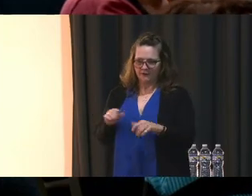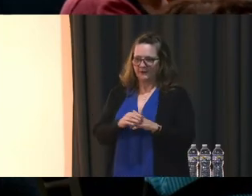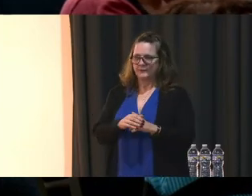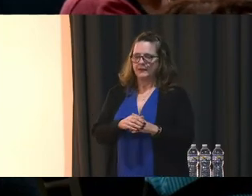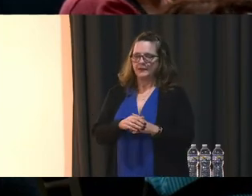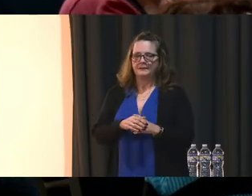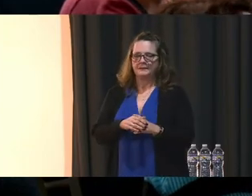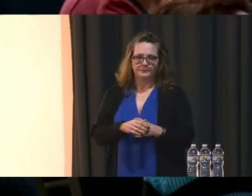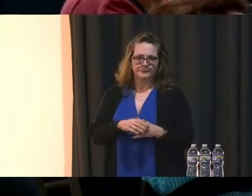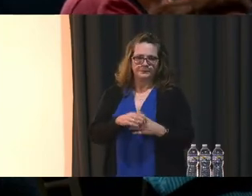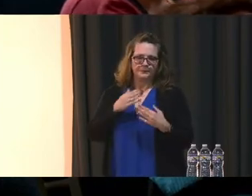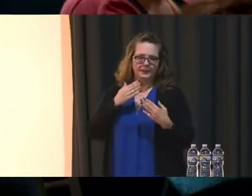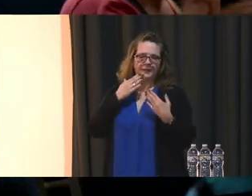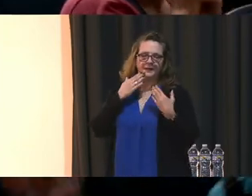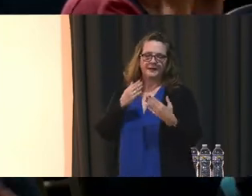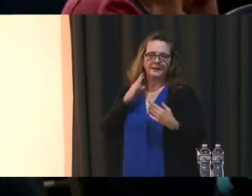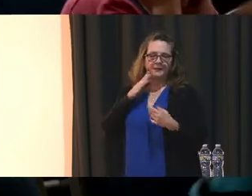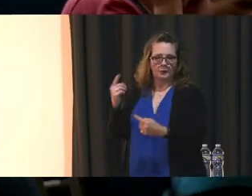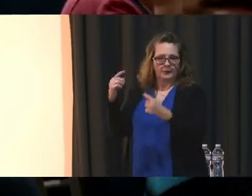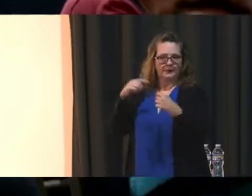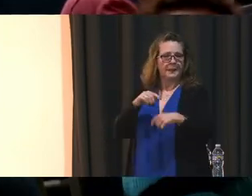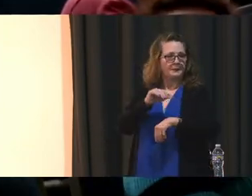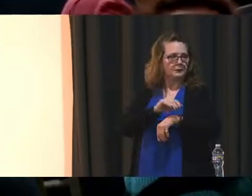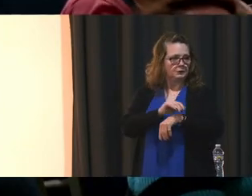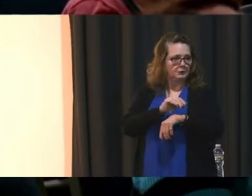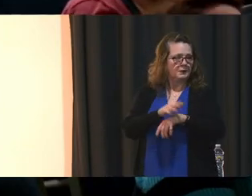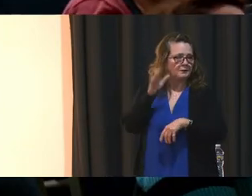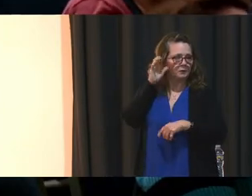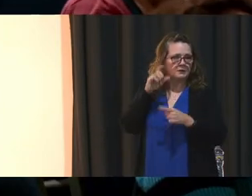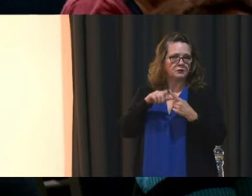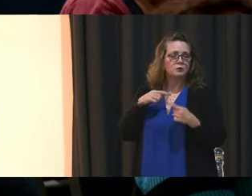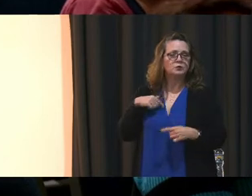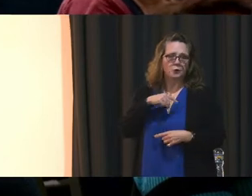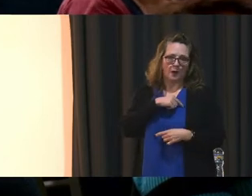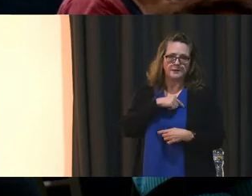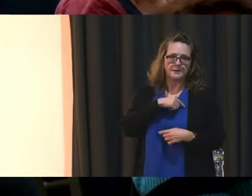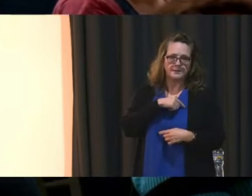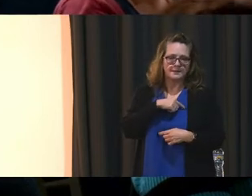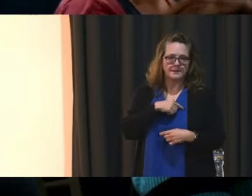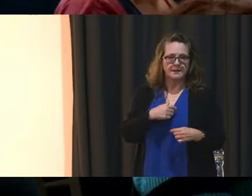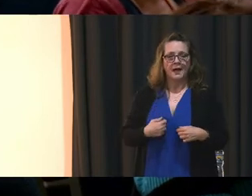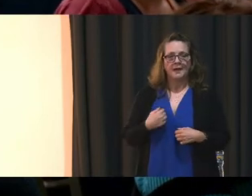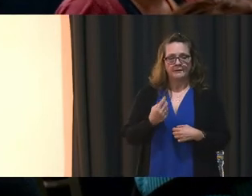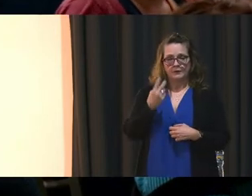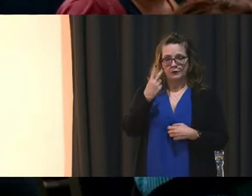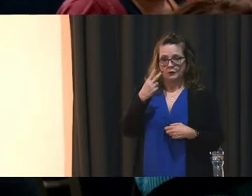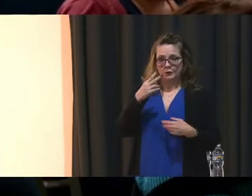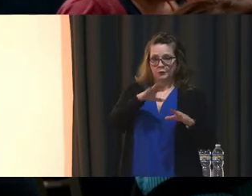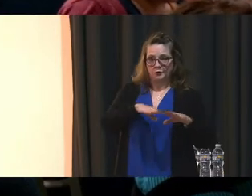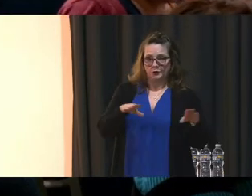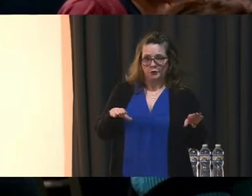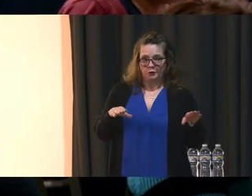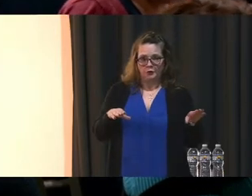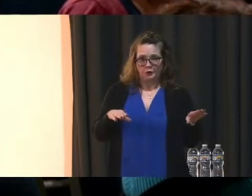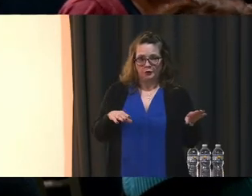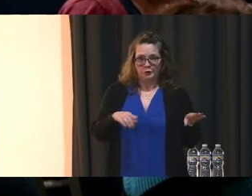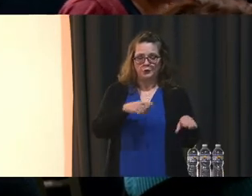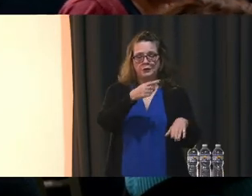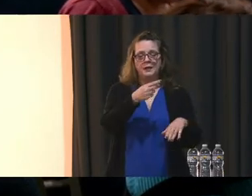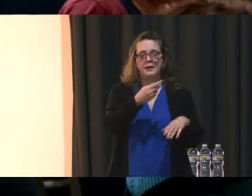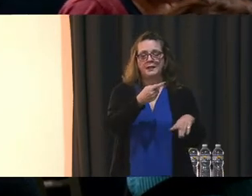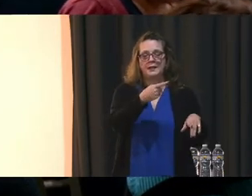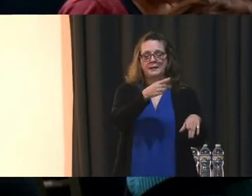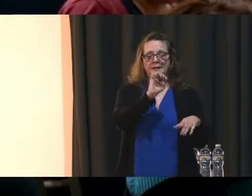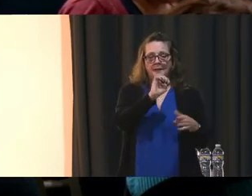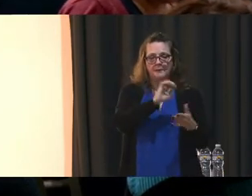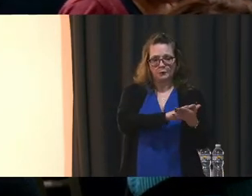Thank you for coming out here tonight to listen to us. I have two children at Hyattsville Elementary School, one